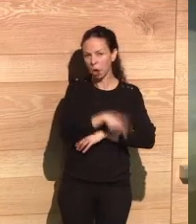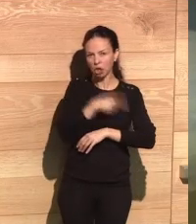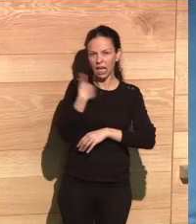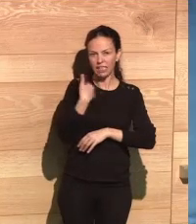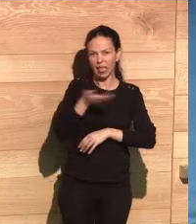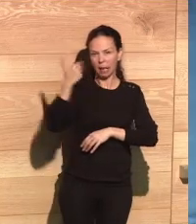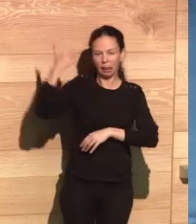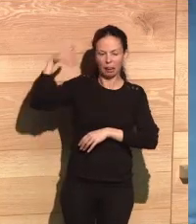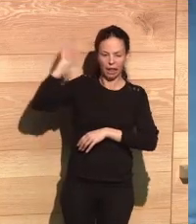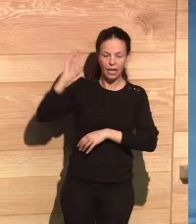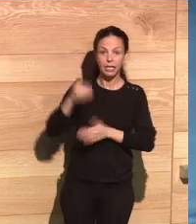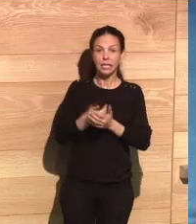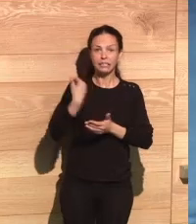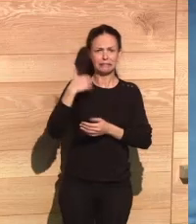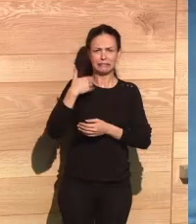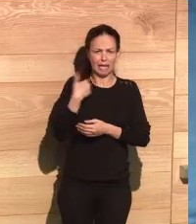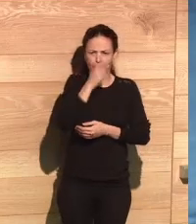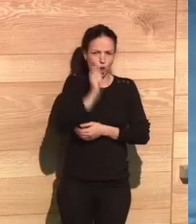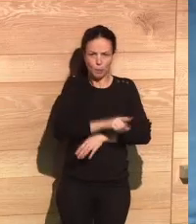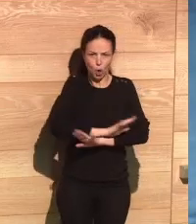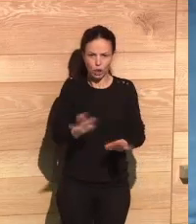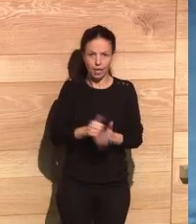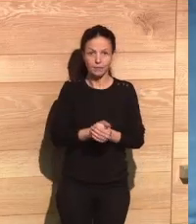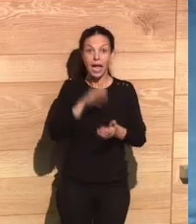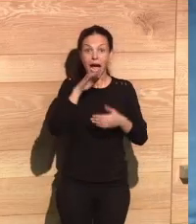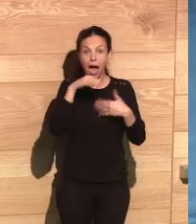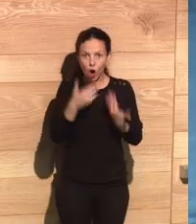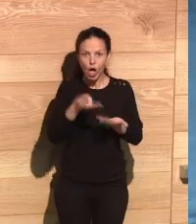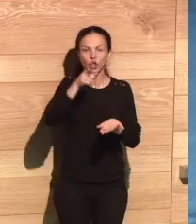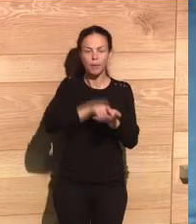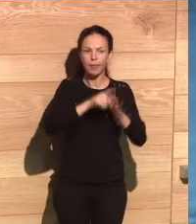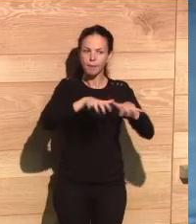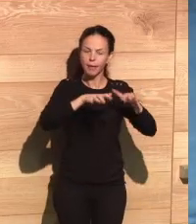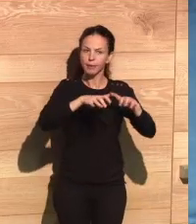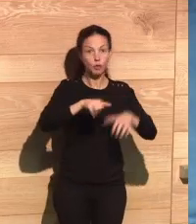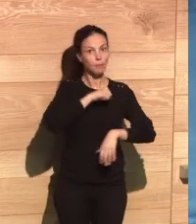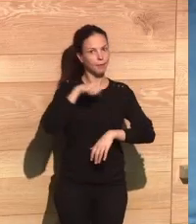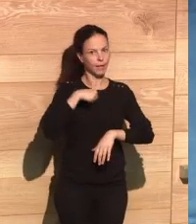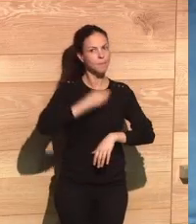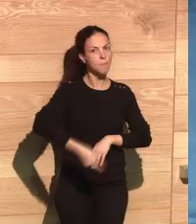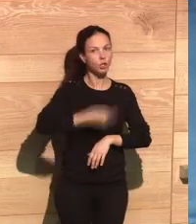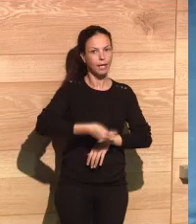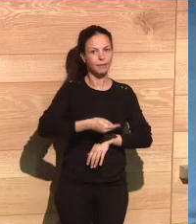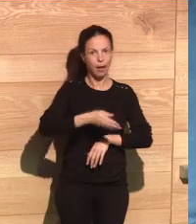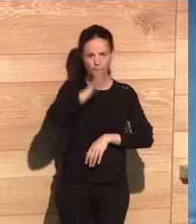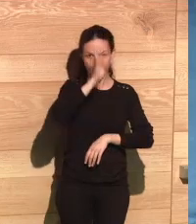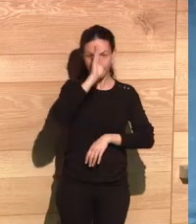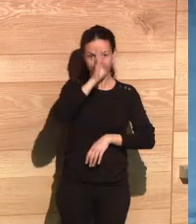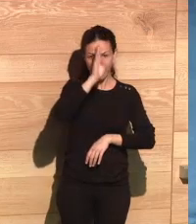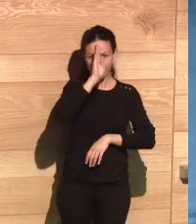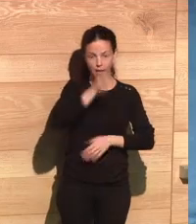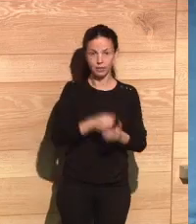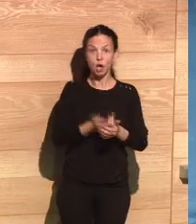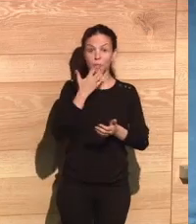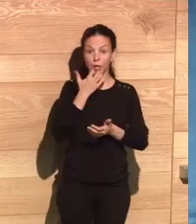was something of the past, that it was unimportant, that we were past it. So we are having to relearn the